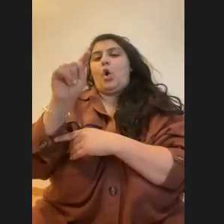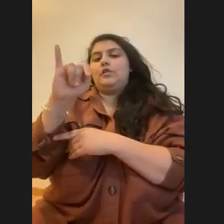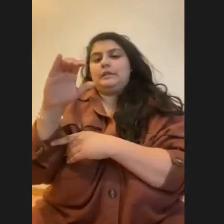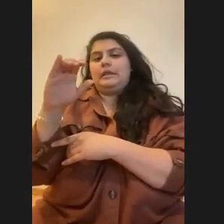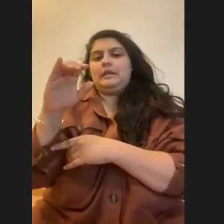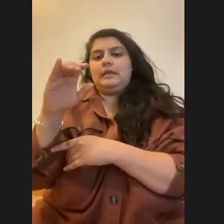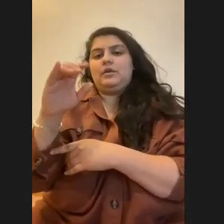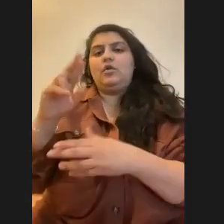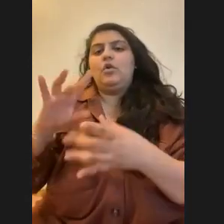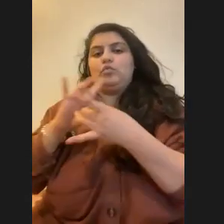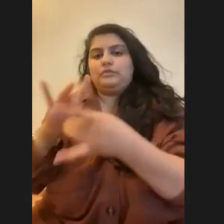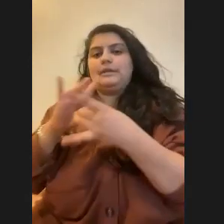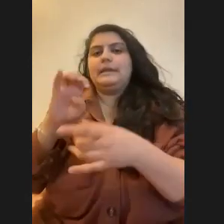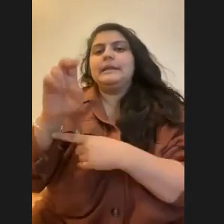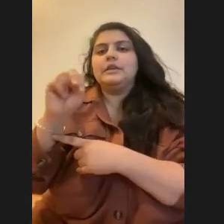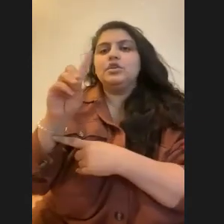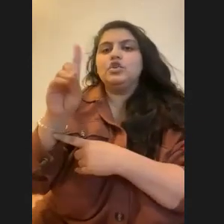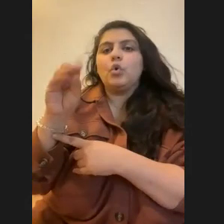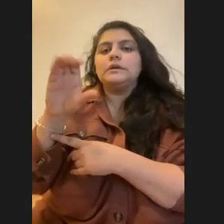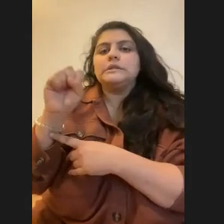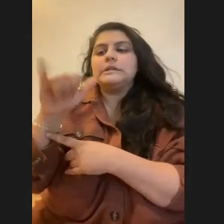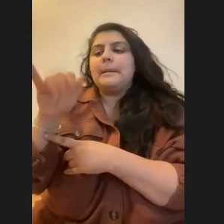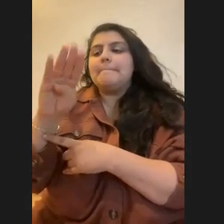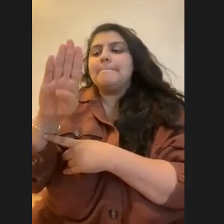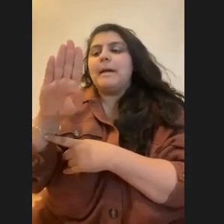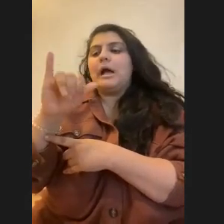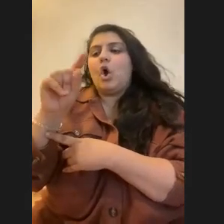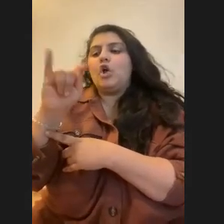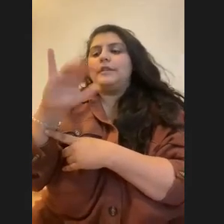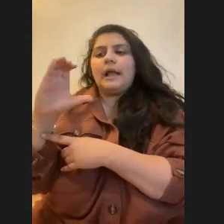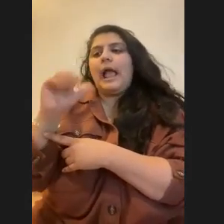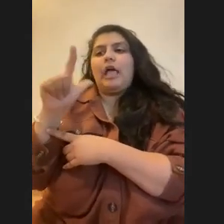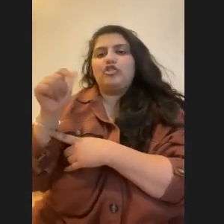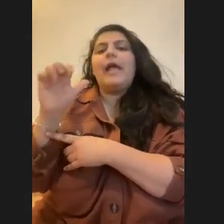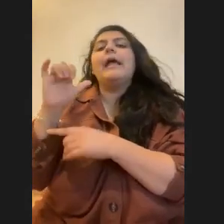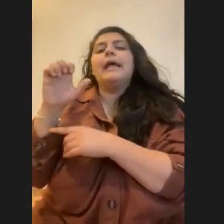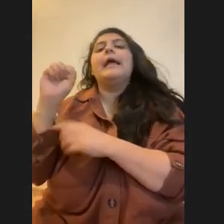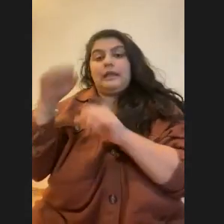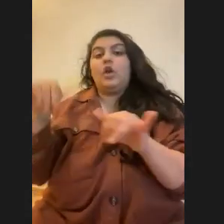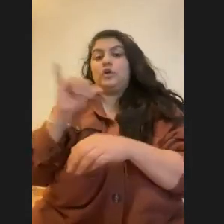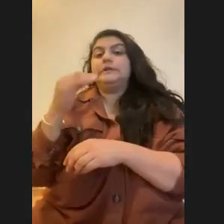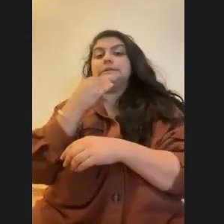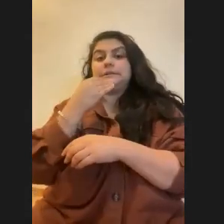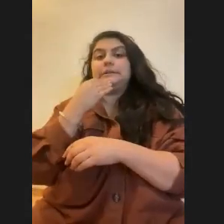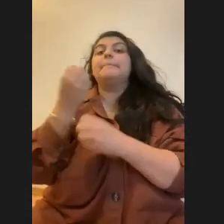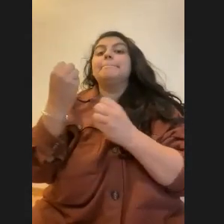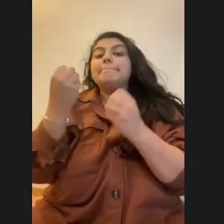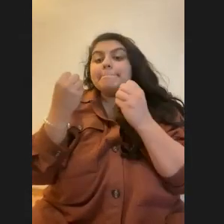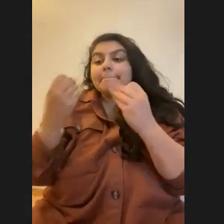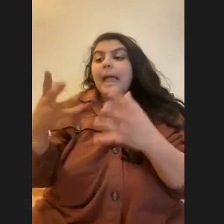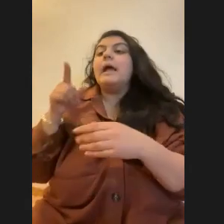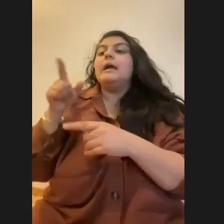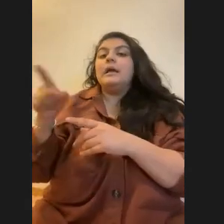algae, and then they can also eat, but a lot of coral rely on the endosymbiotic algae, right? And so it's a mutual